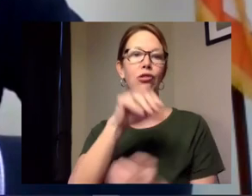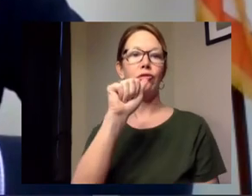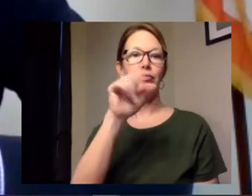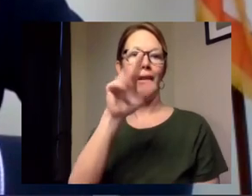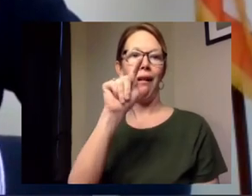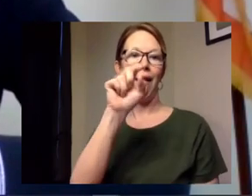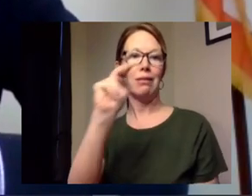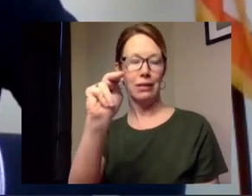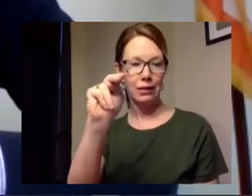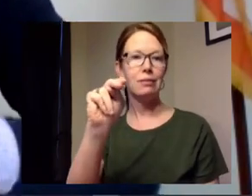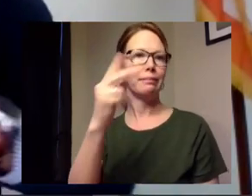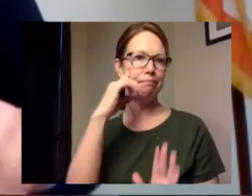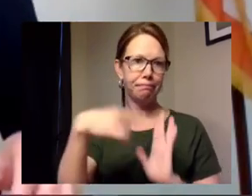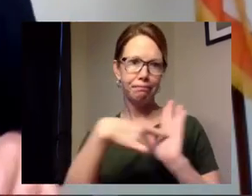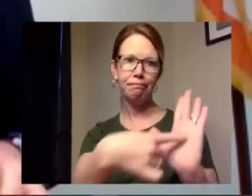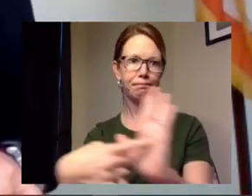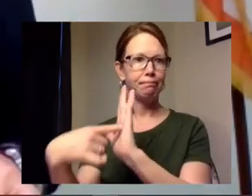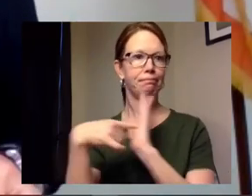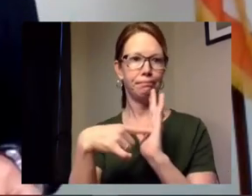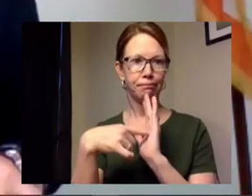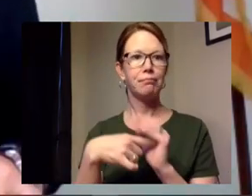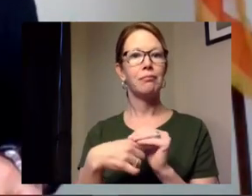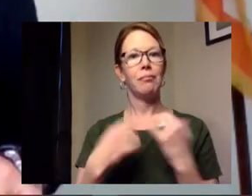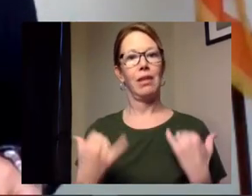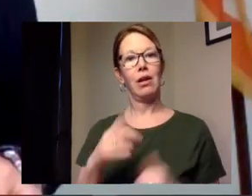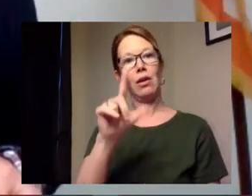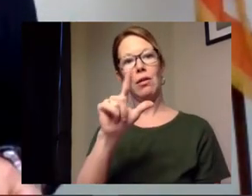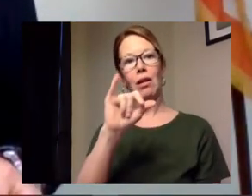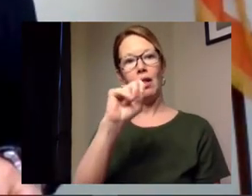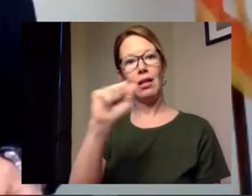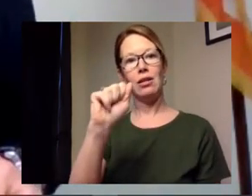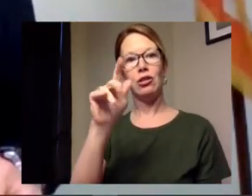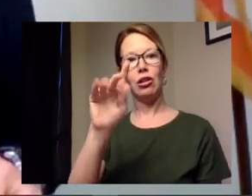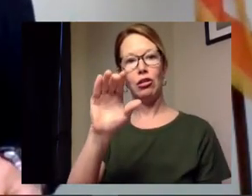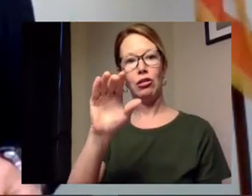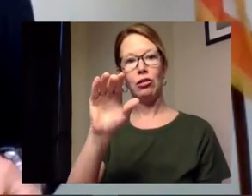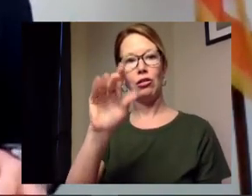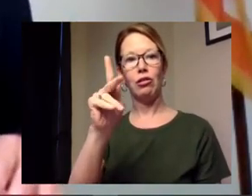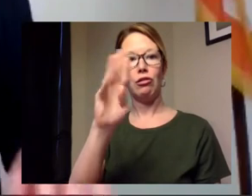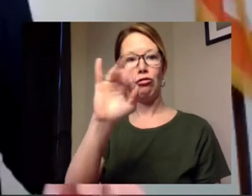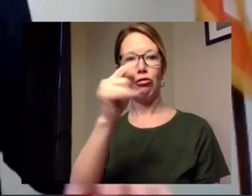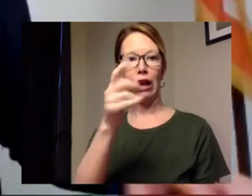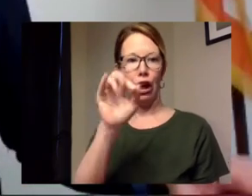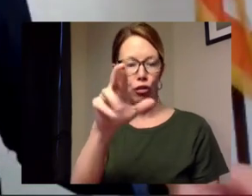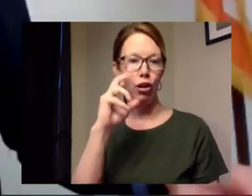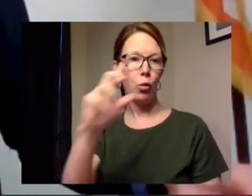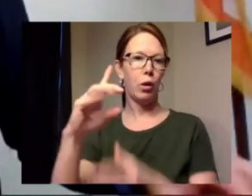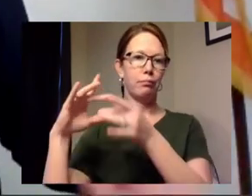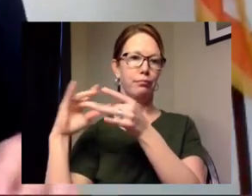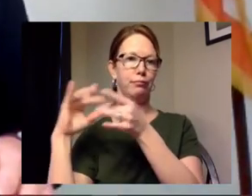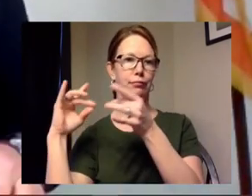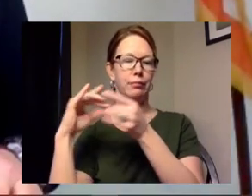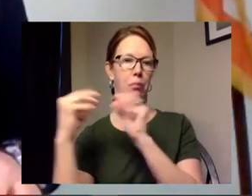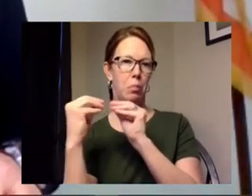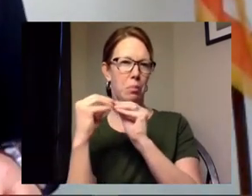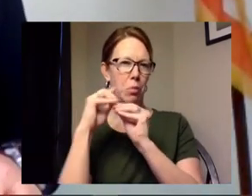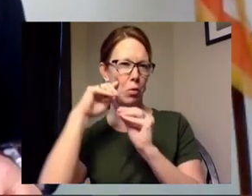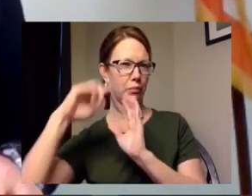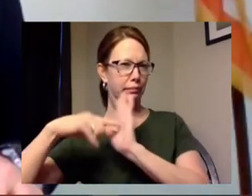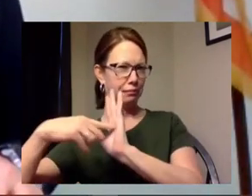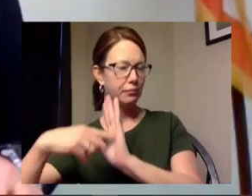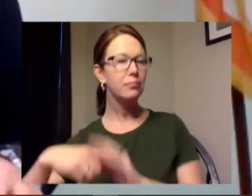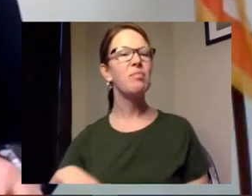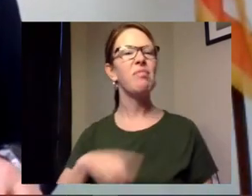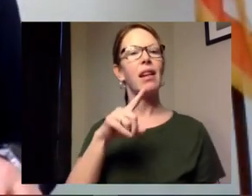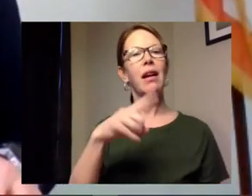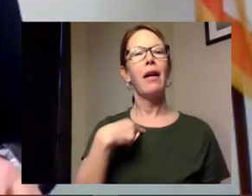and tonight lisa krieger our member of council will be speaking a bit more on that on the model but tonight i have